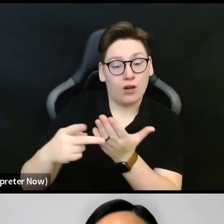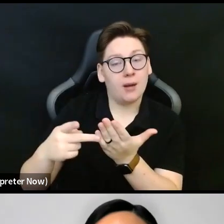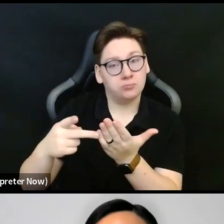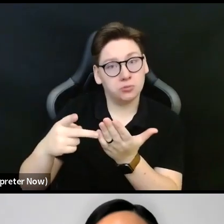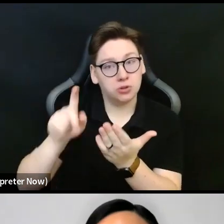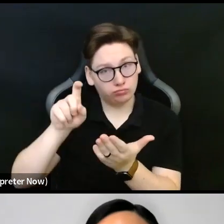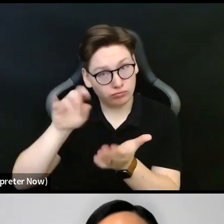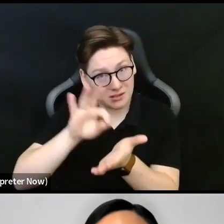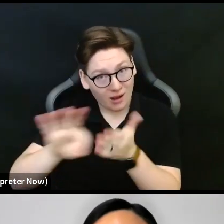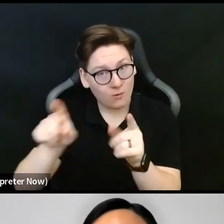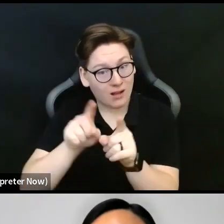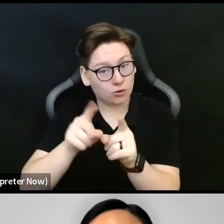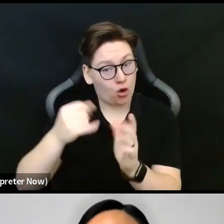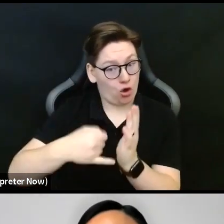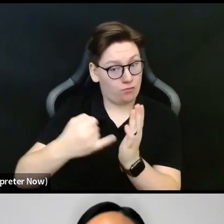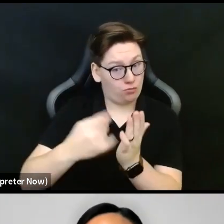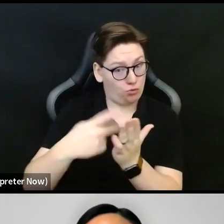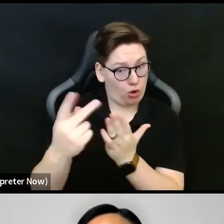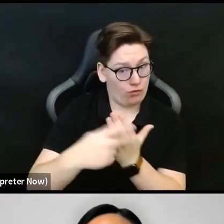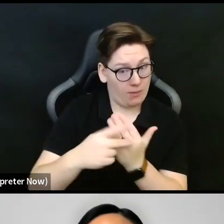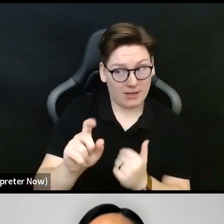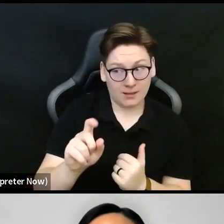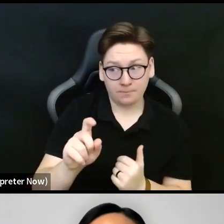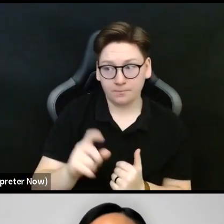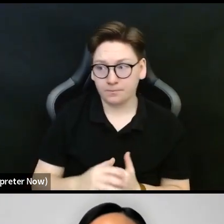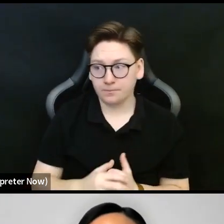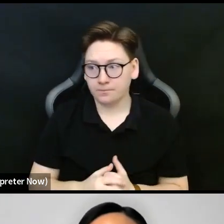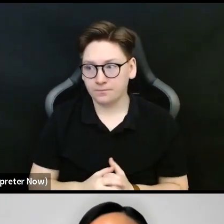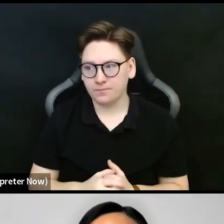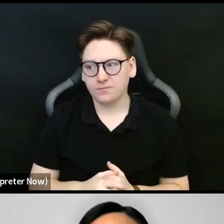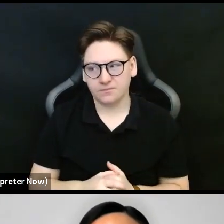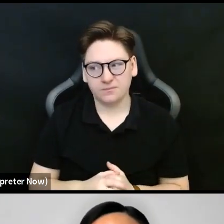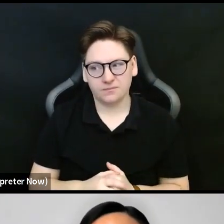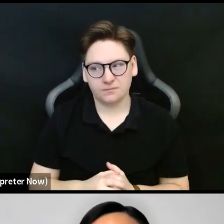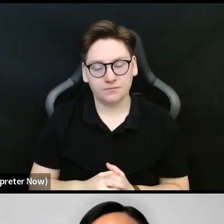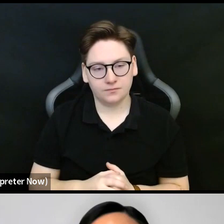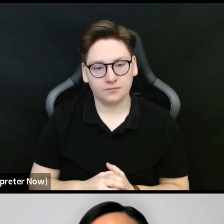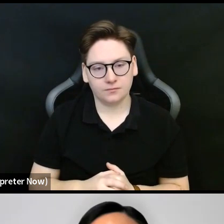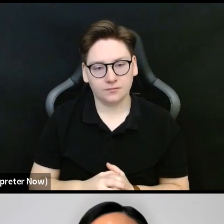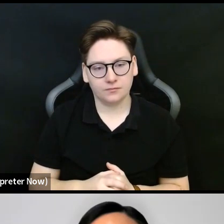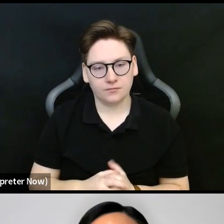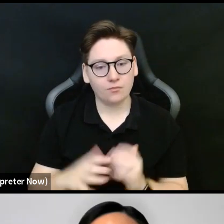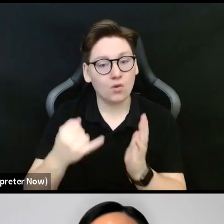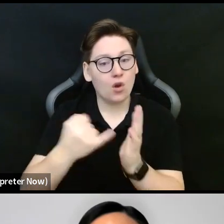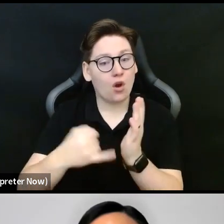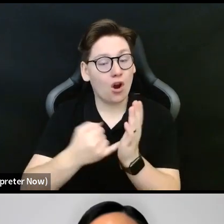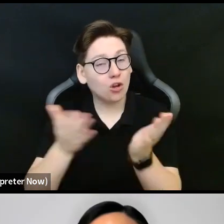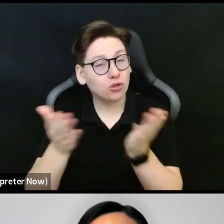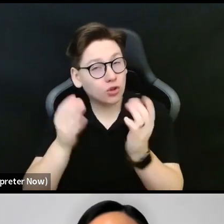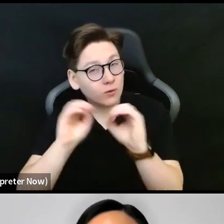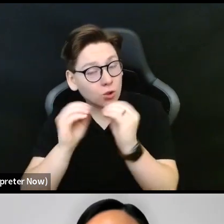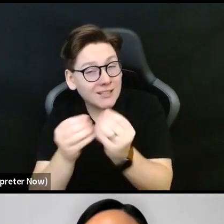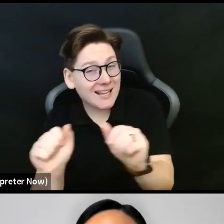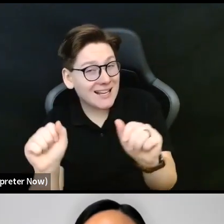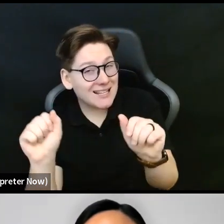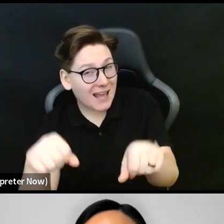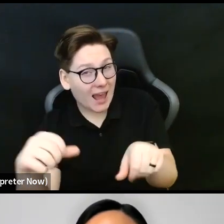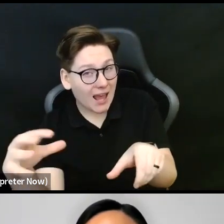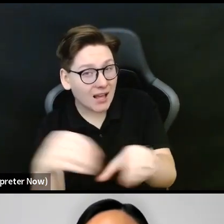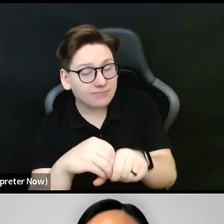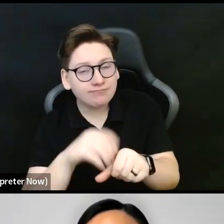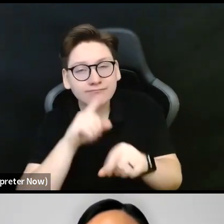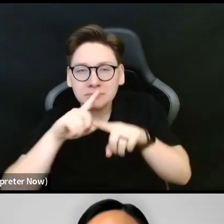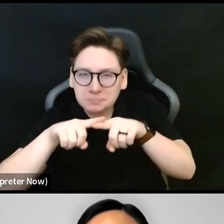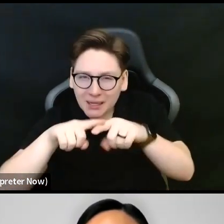Yeah, so arts service organizations can be eligible. It really depends on the kind of programming that you're